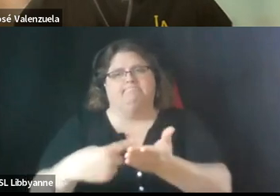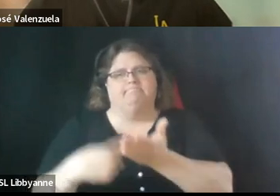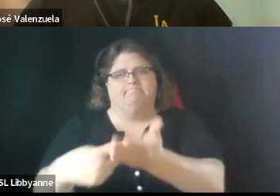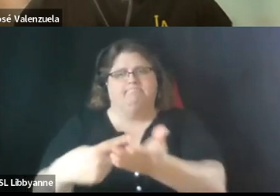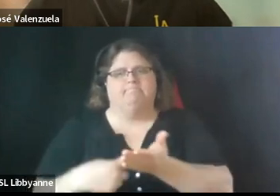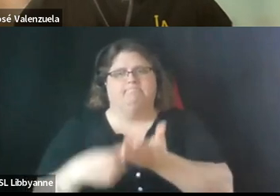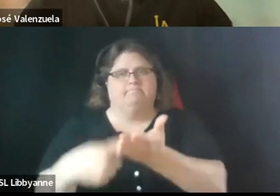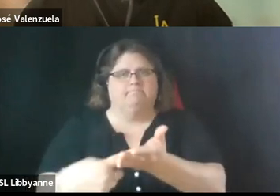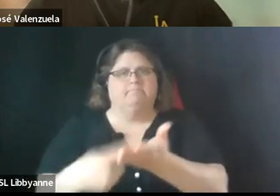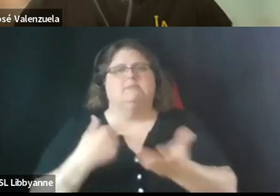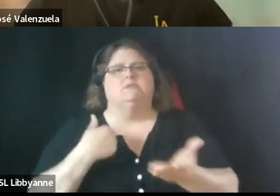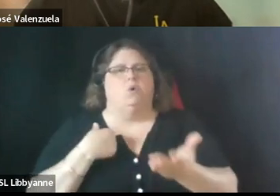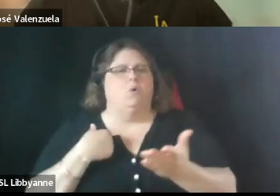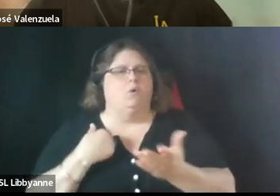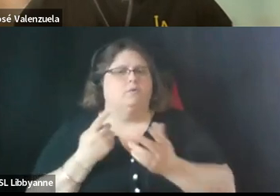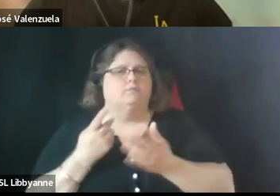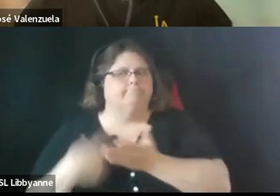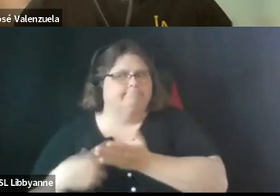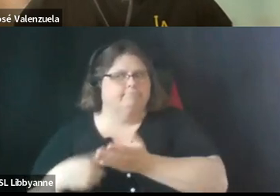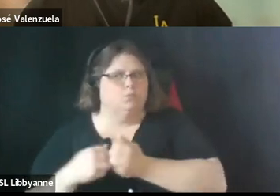will look like and to begin setting those up